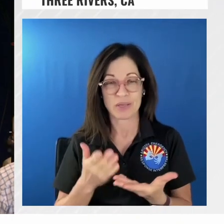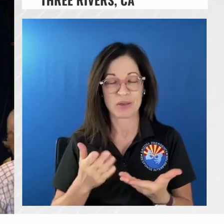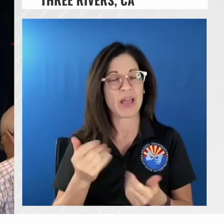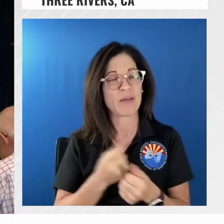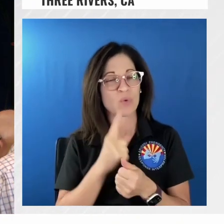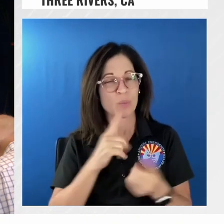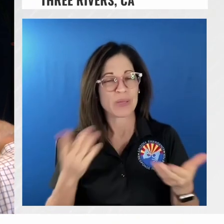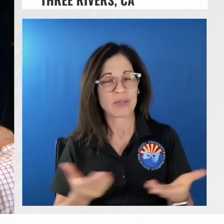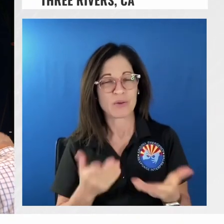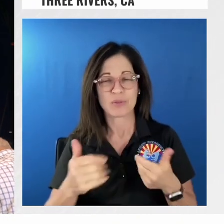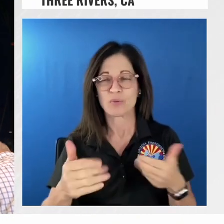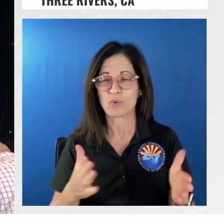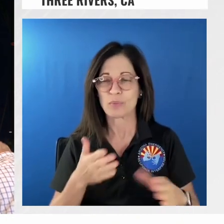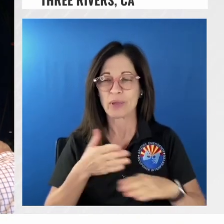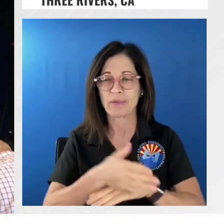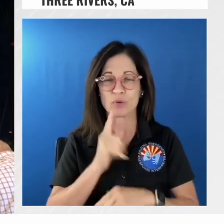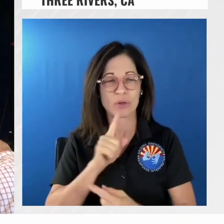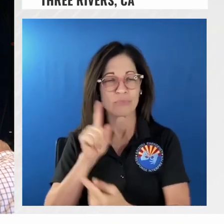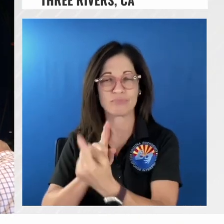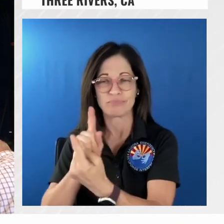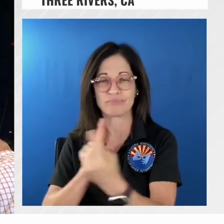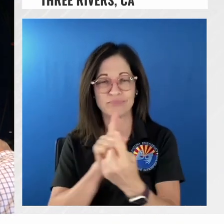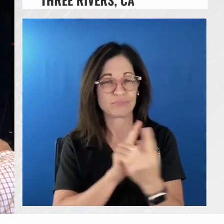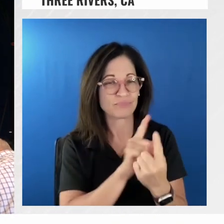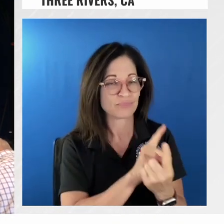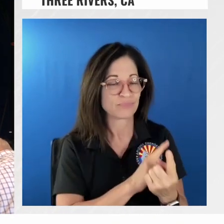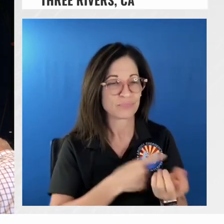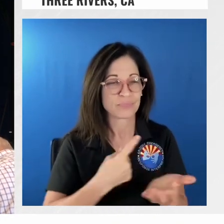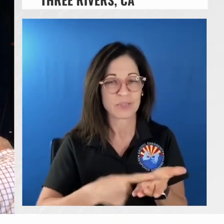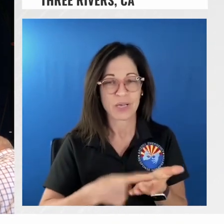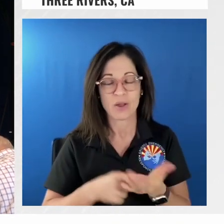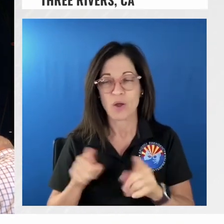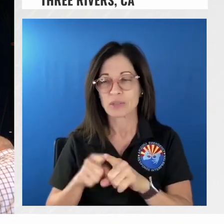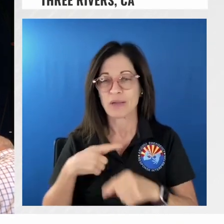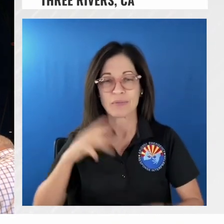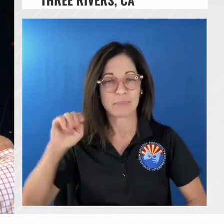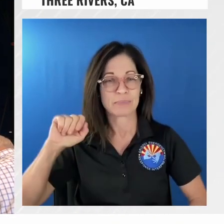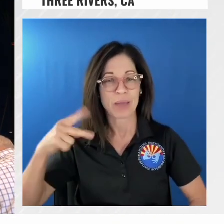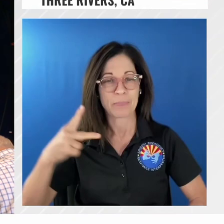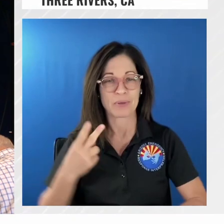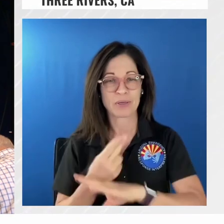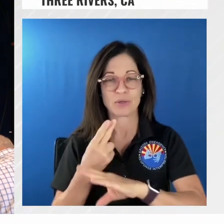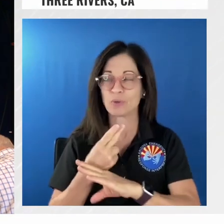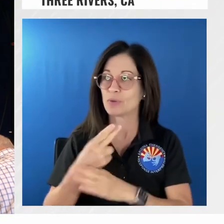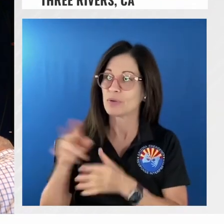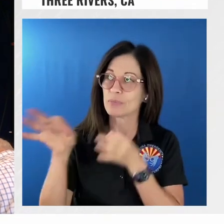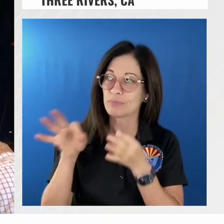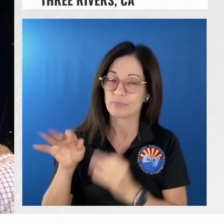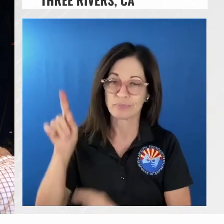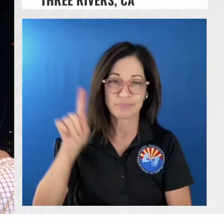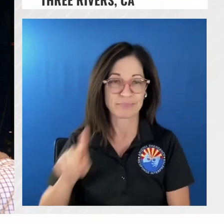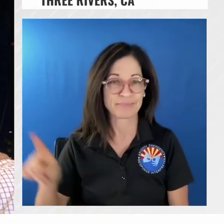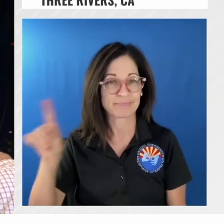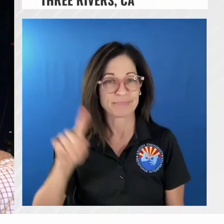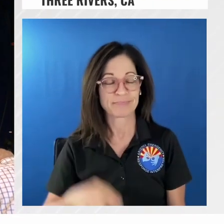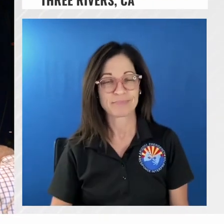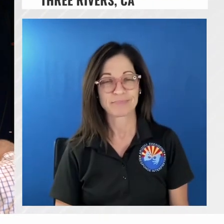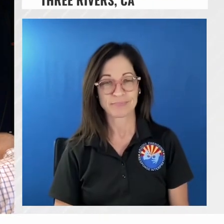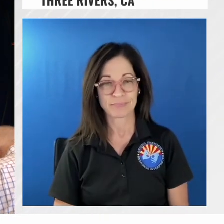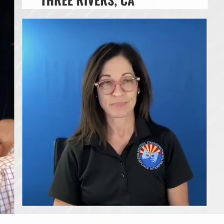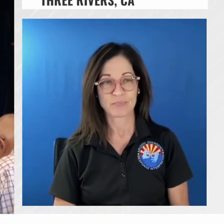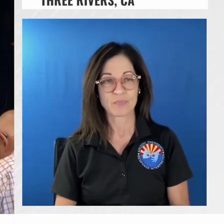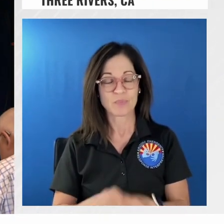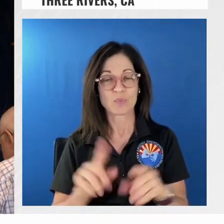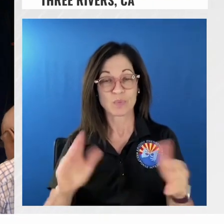presentations so you can talk one-on-one we got a map on the wall here you can address as well come around and talk to us we also want to welcome